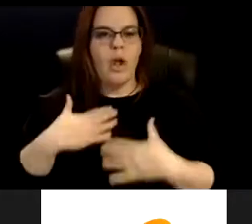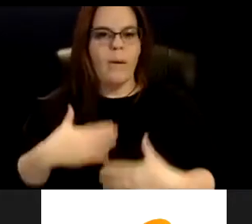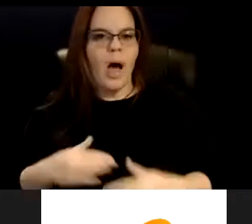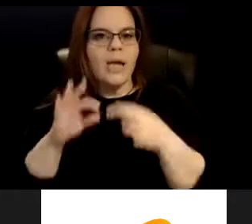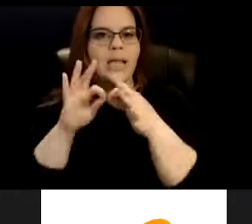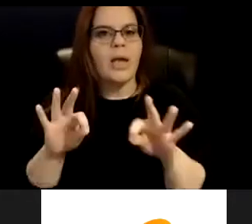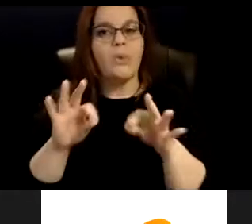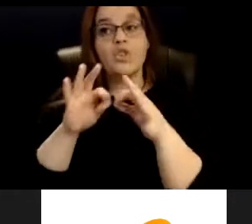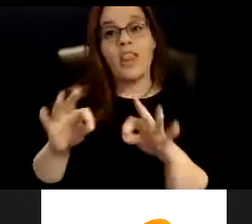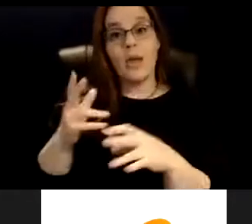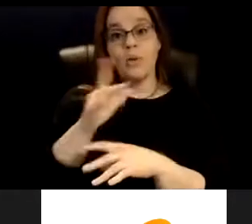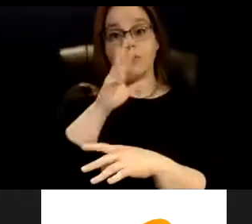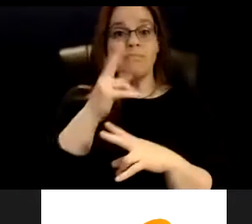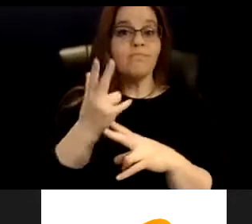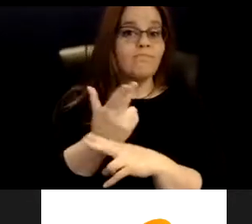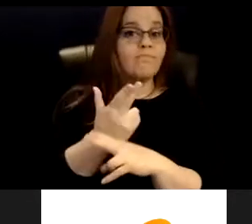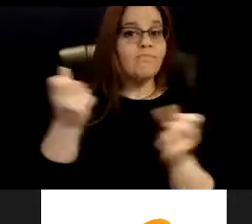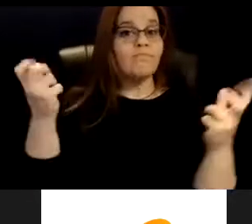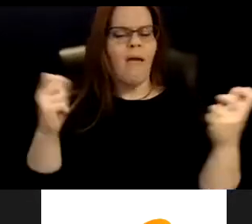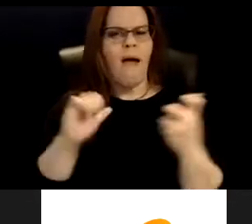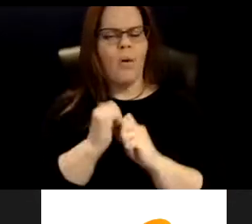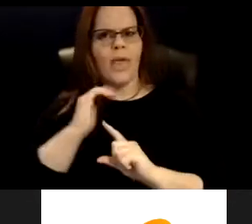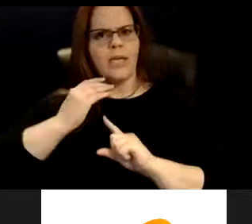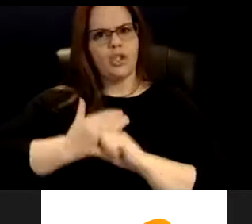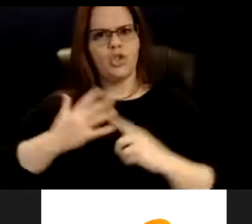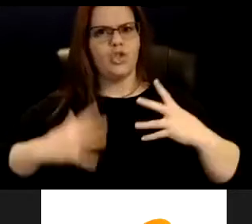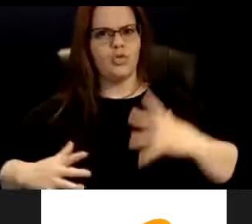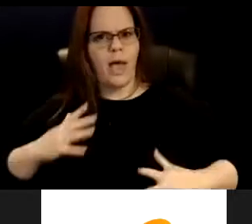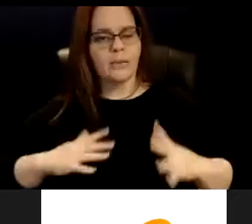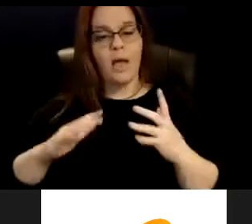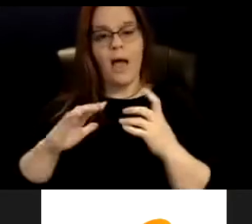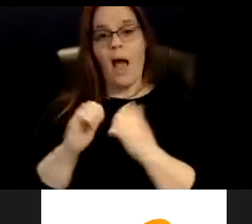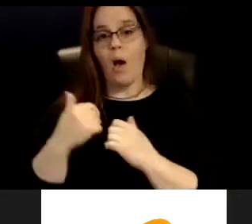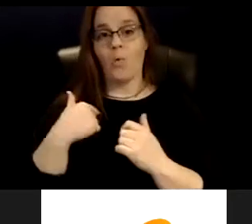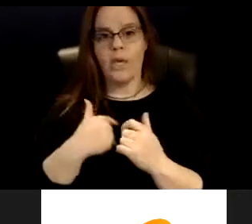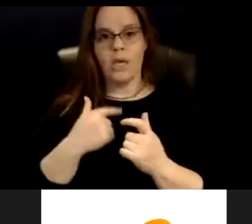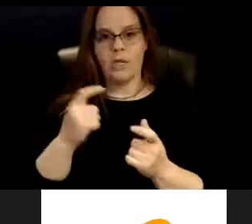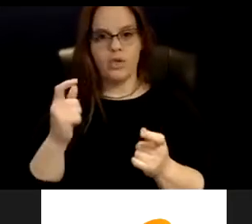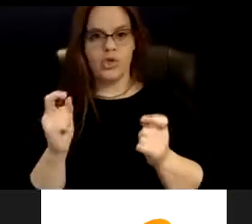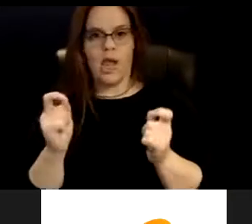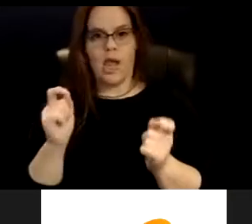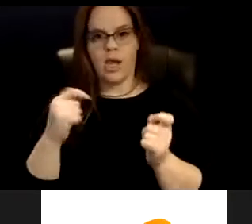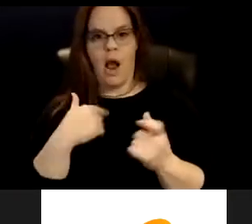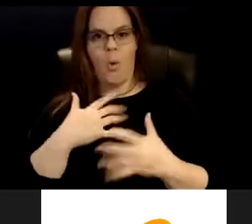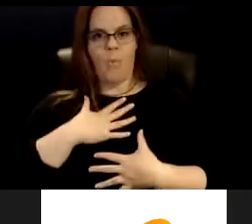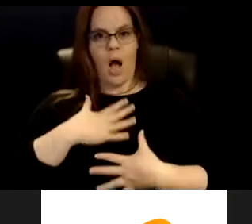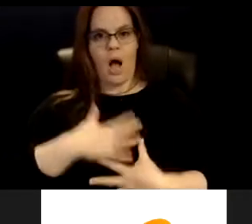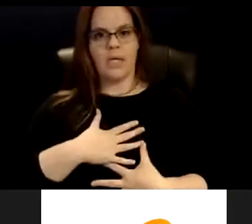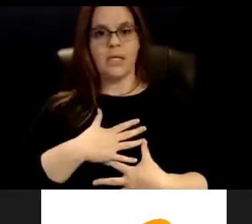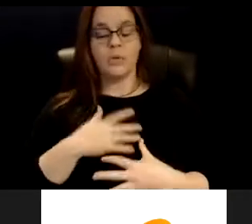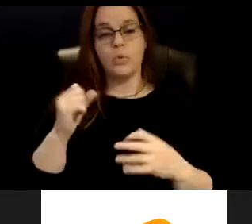use, how we show up in our dress, the extent to which we alter our bodies. So like, if we, um, are,